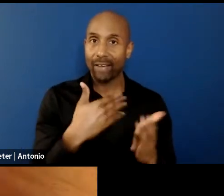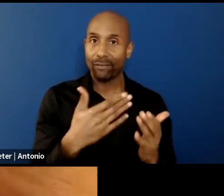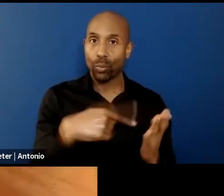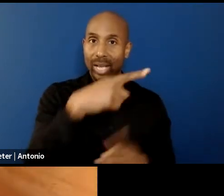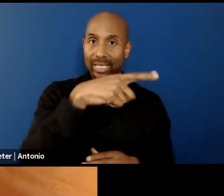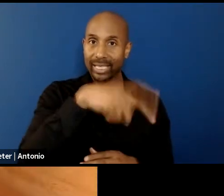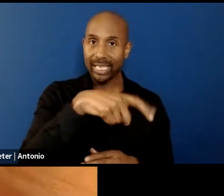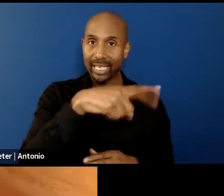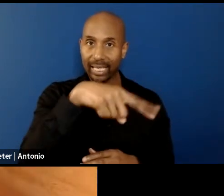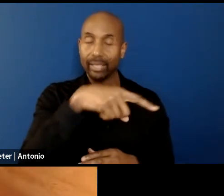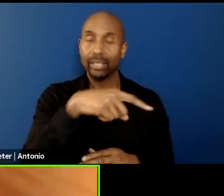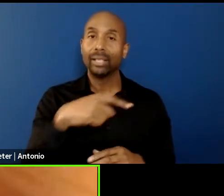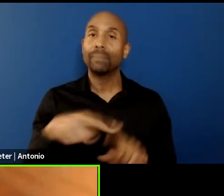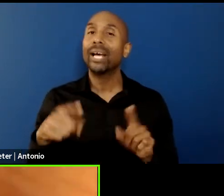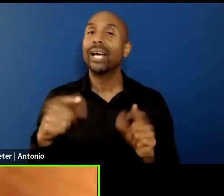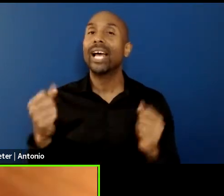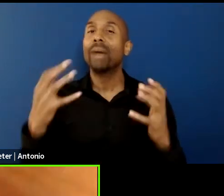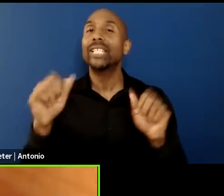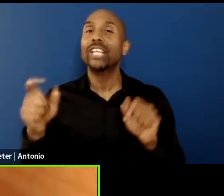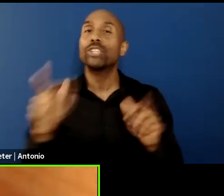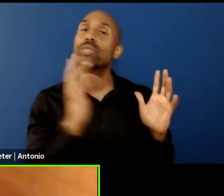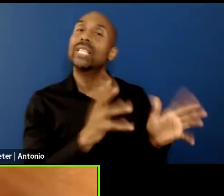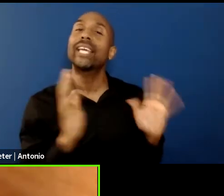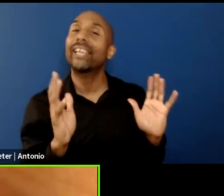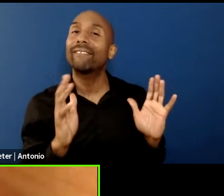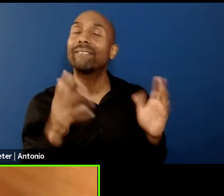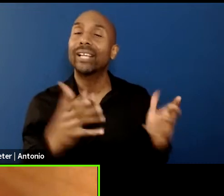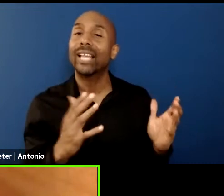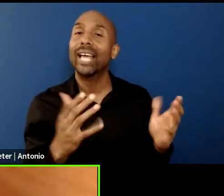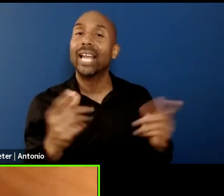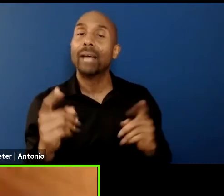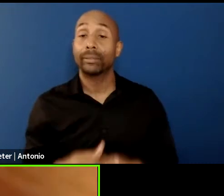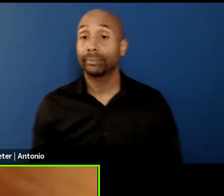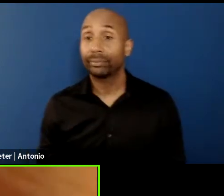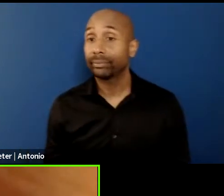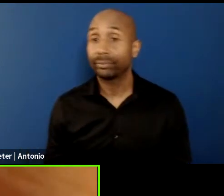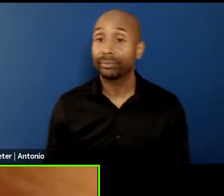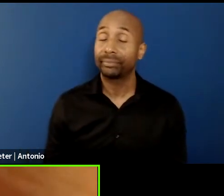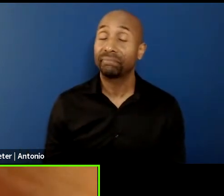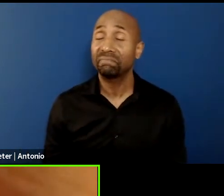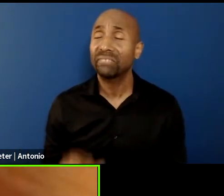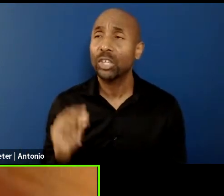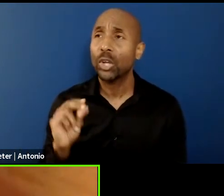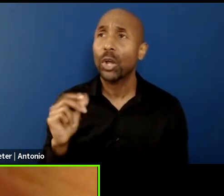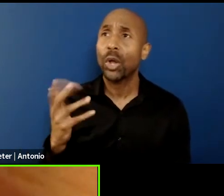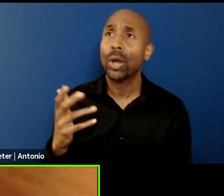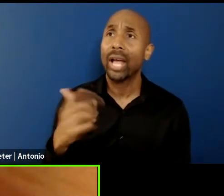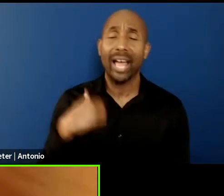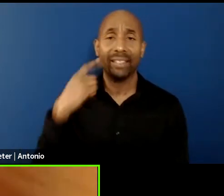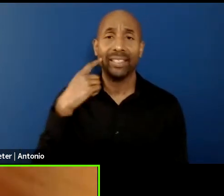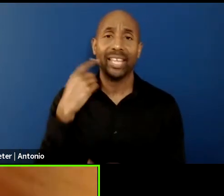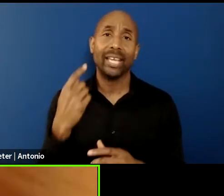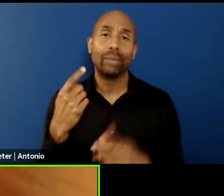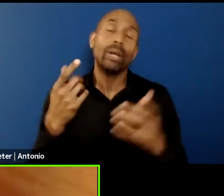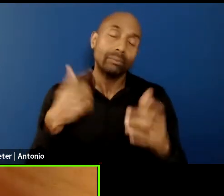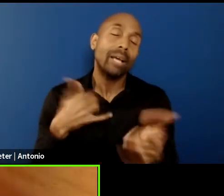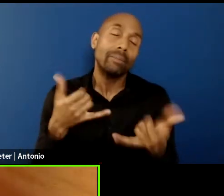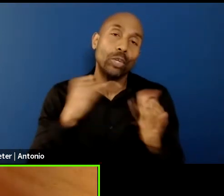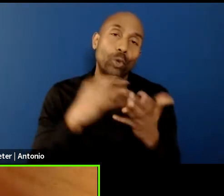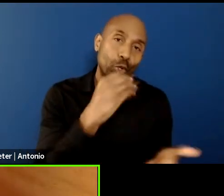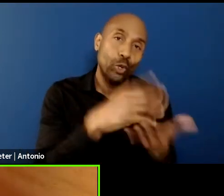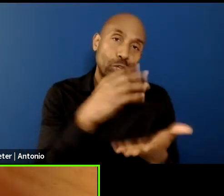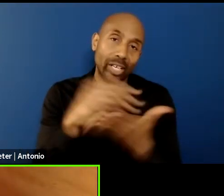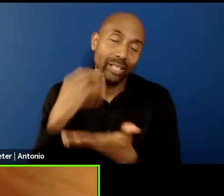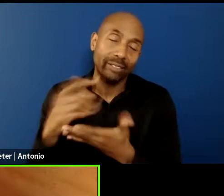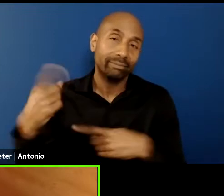let happen? No, I can, I mean, there's different parts. I mean, I think at the moment it's a learning process and it has been a